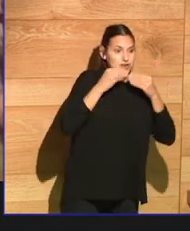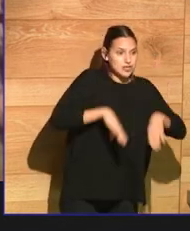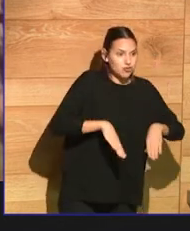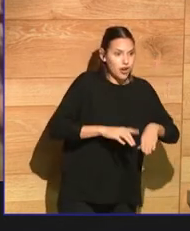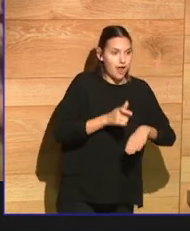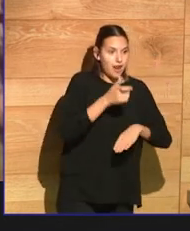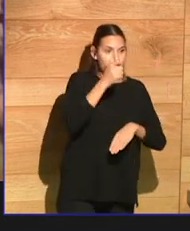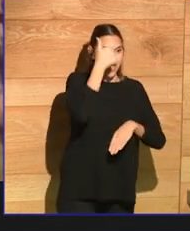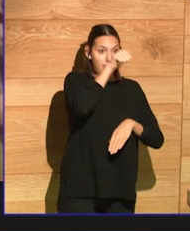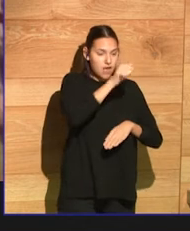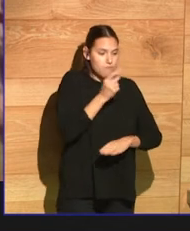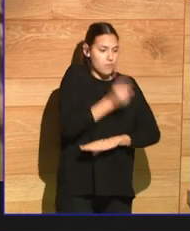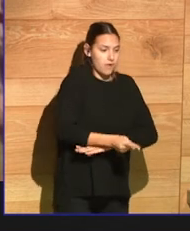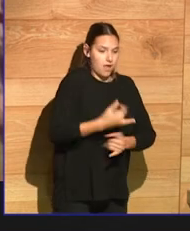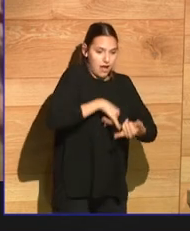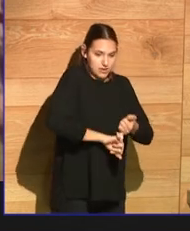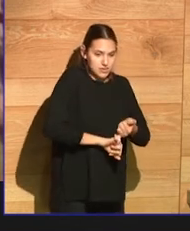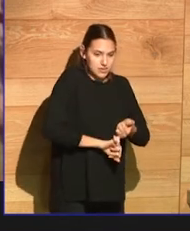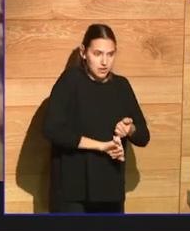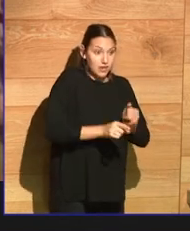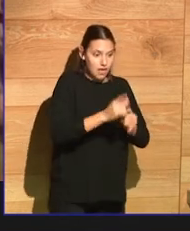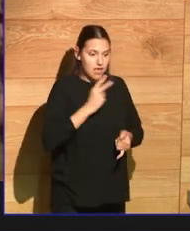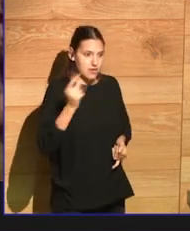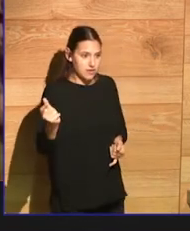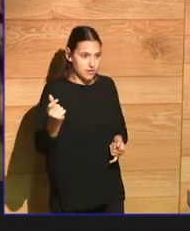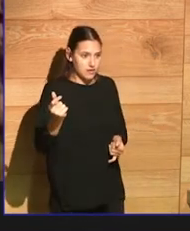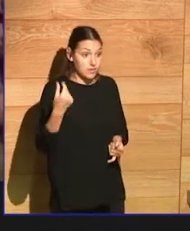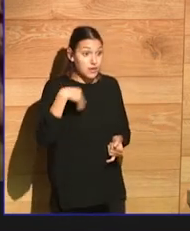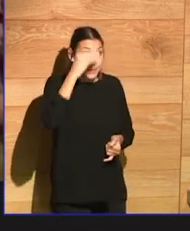Yeah, I think a lot of the characters are powerful.